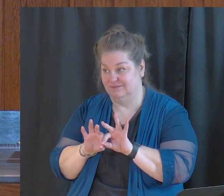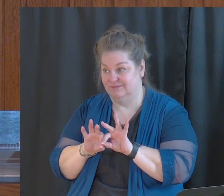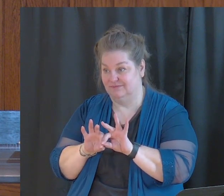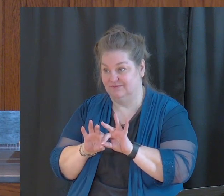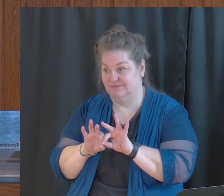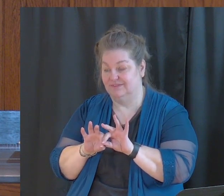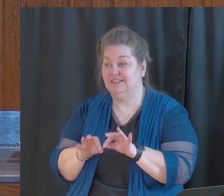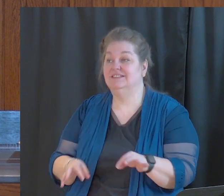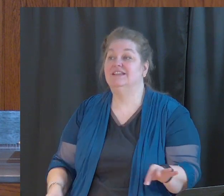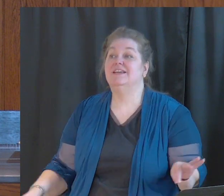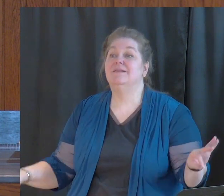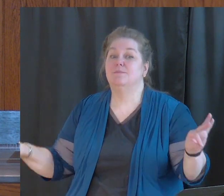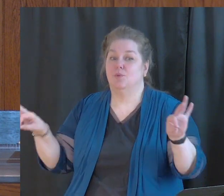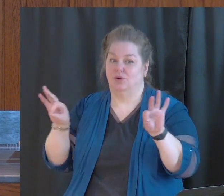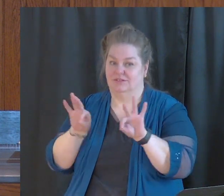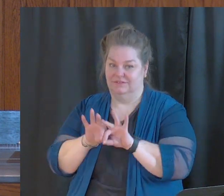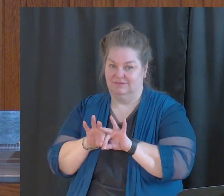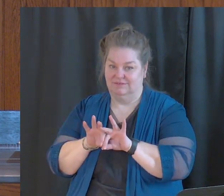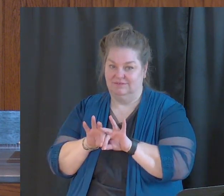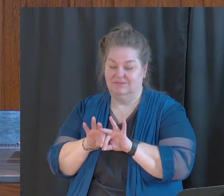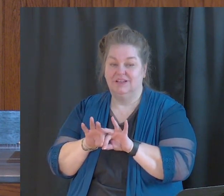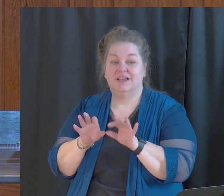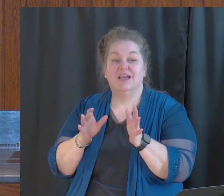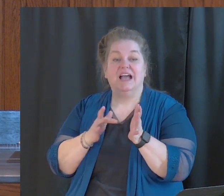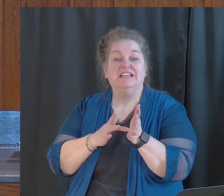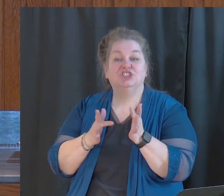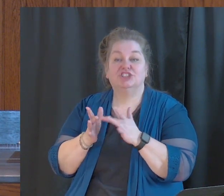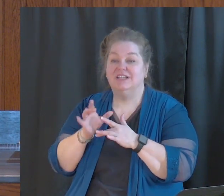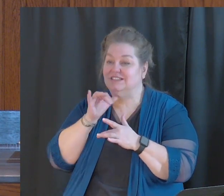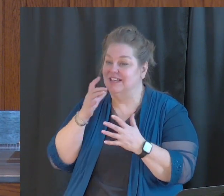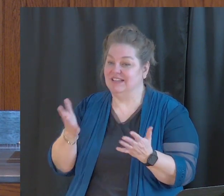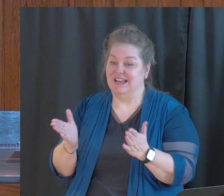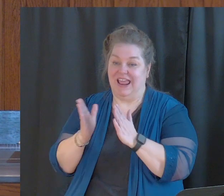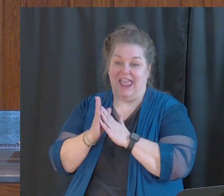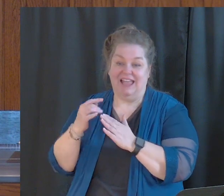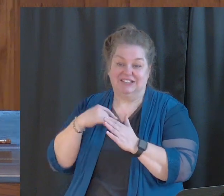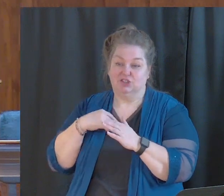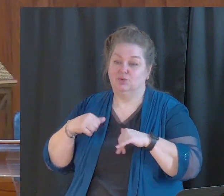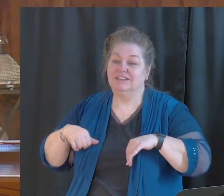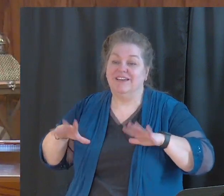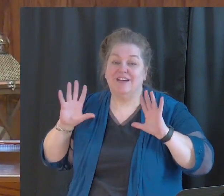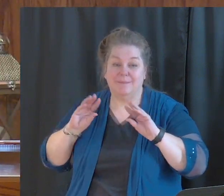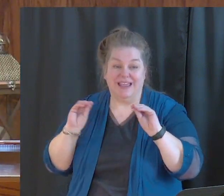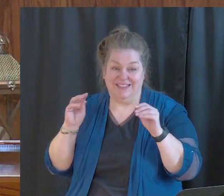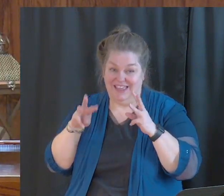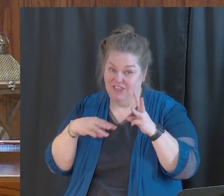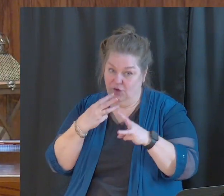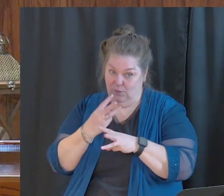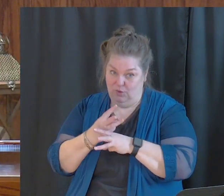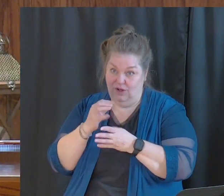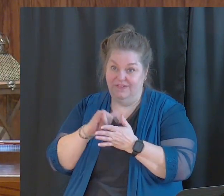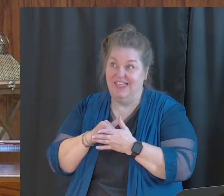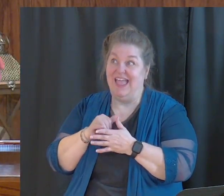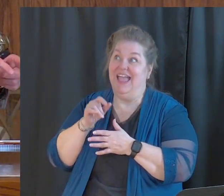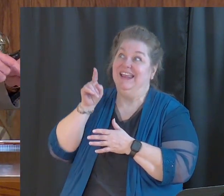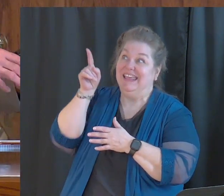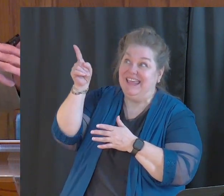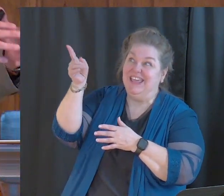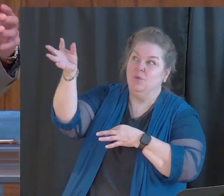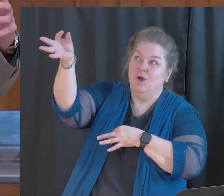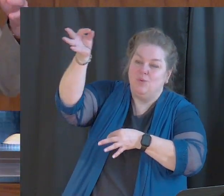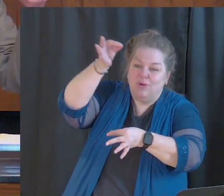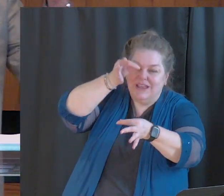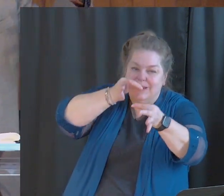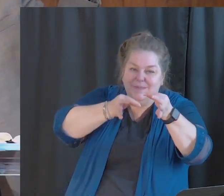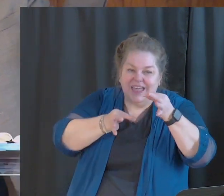They're important. You see, Jesus doesn't ask us to give anything up in this world that he does not replace with something